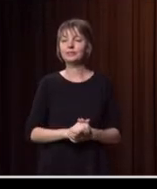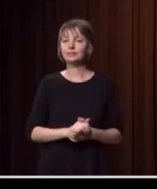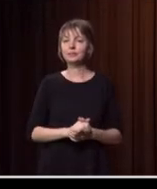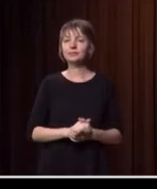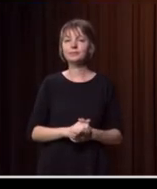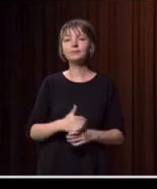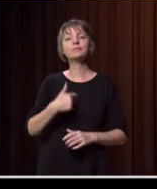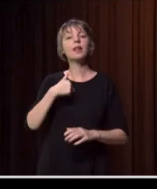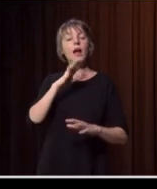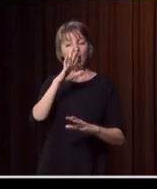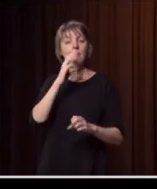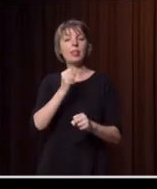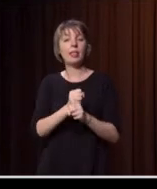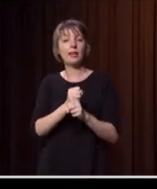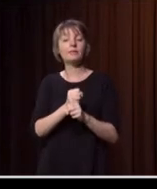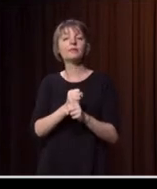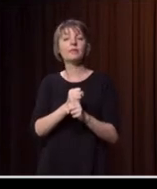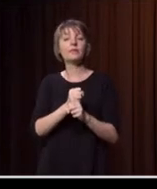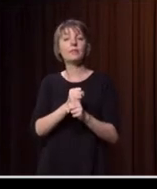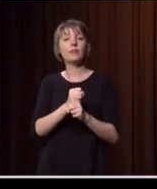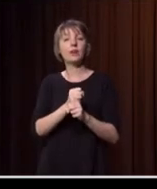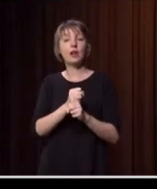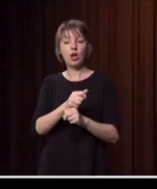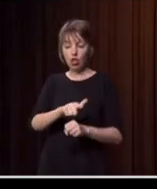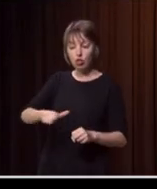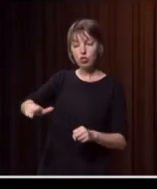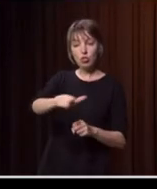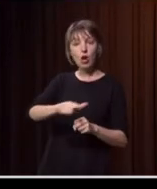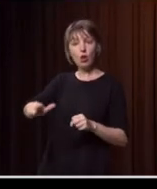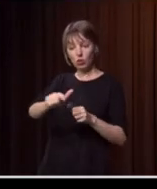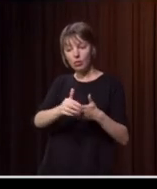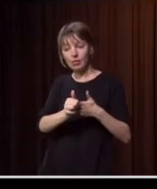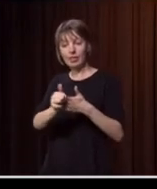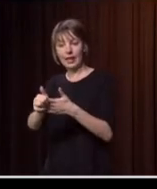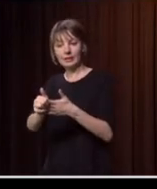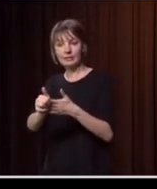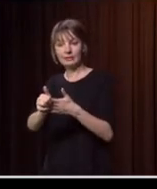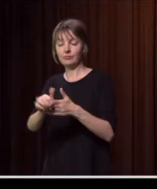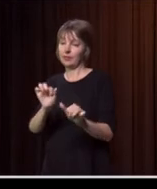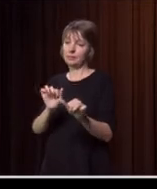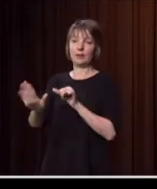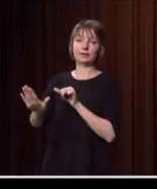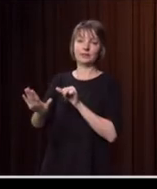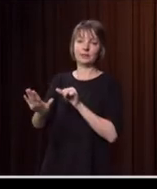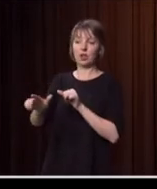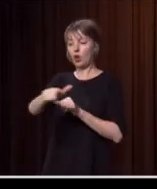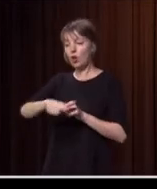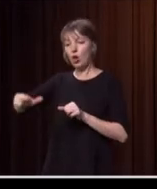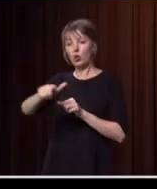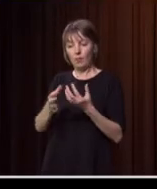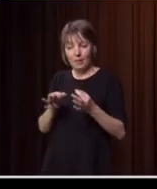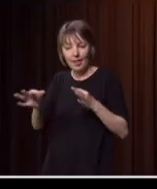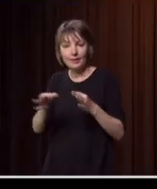strong believer in the best led anything is that which is locally led. So the local planning, the local preparation, the local response,